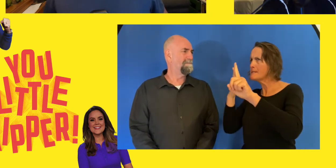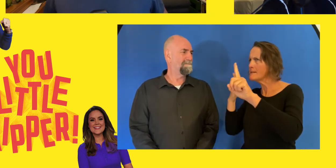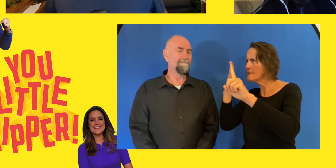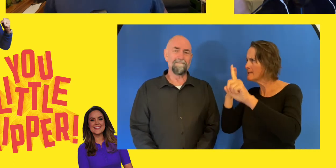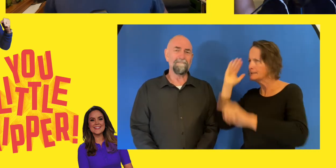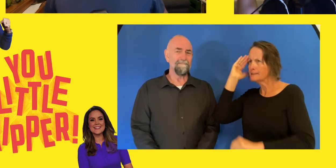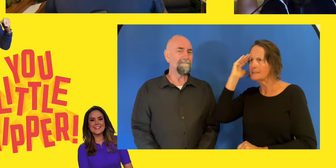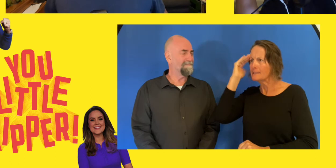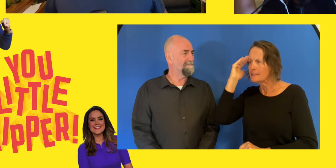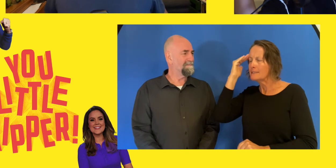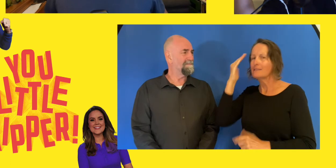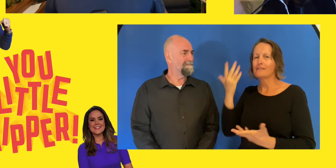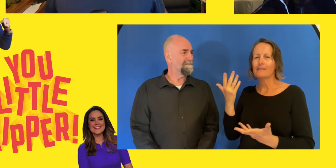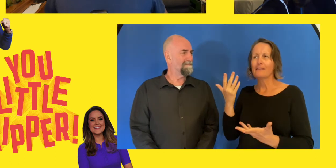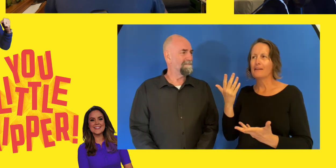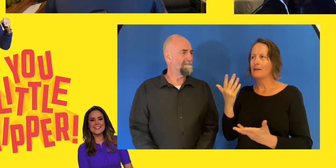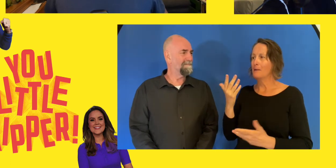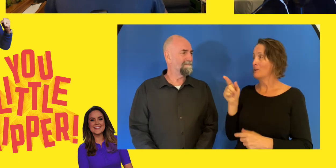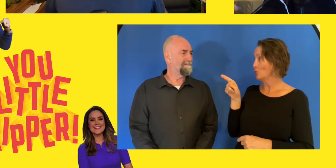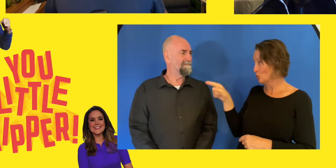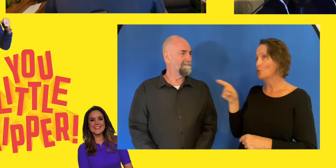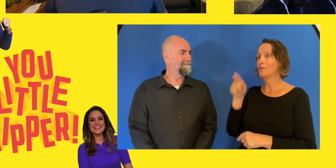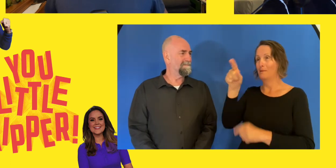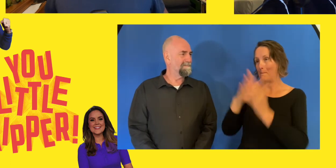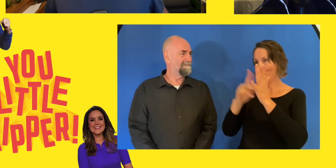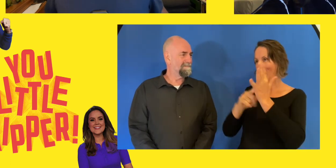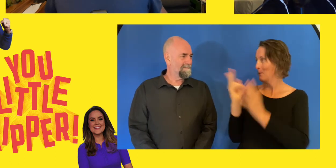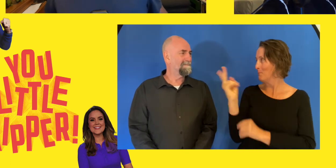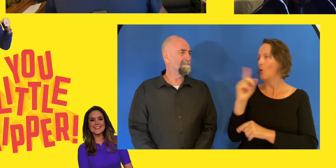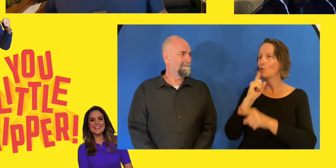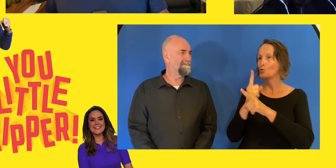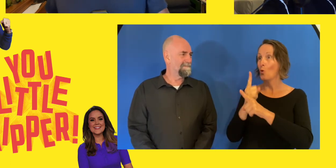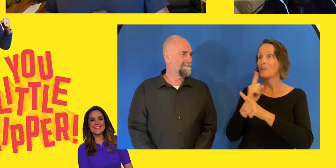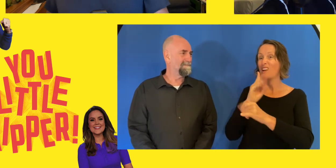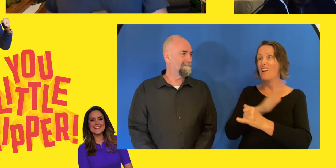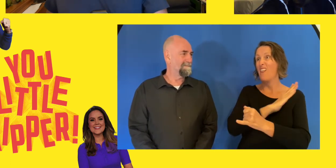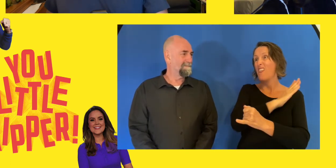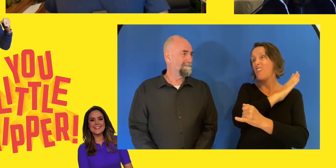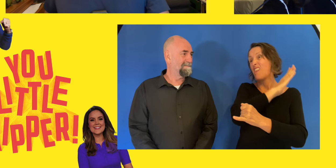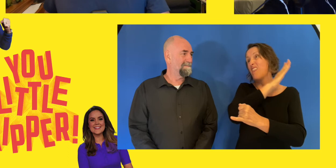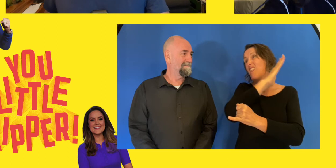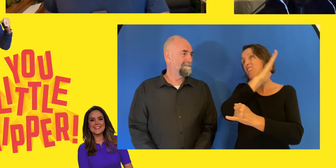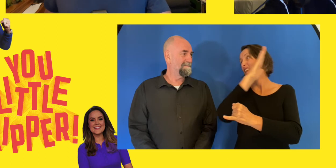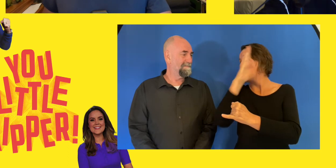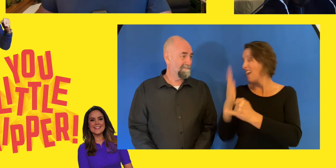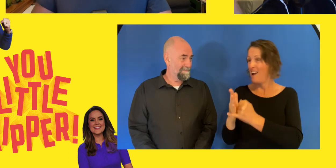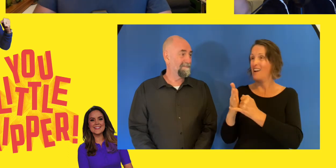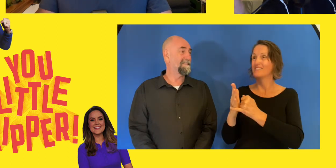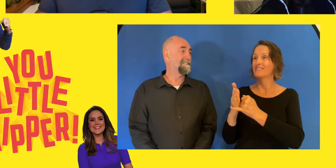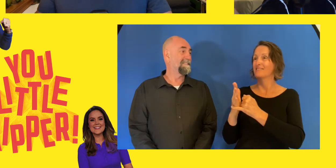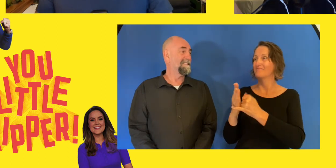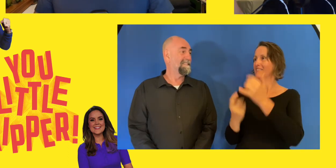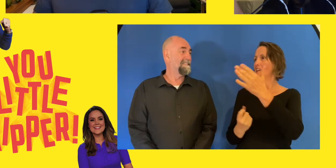achievers. So seeing you both talk about the final moments of such,